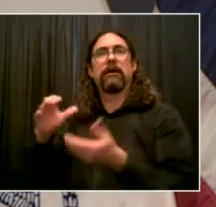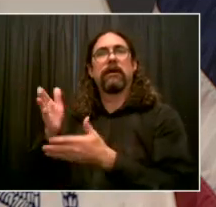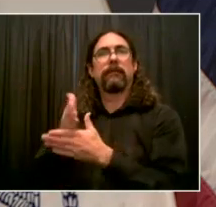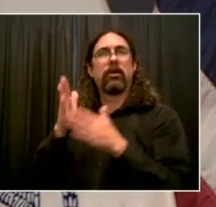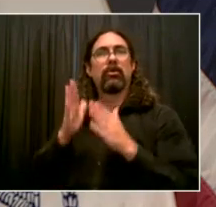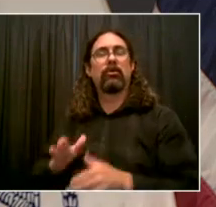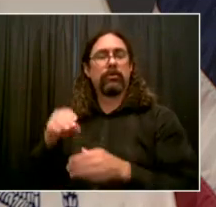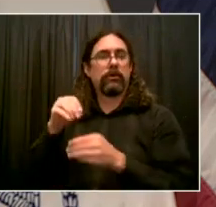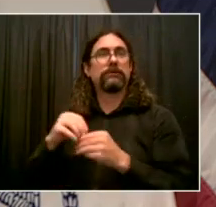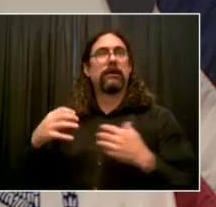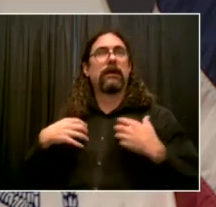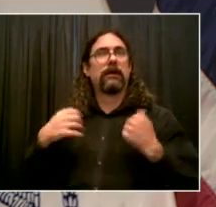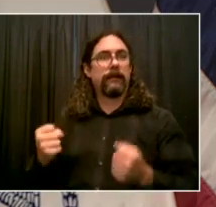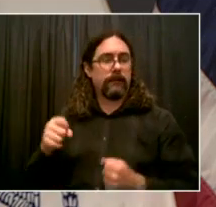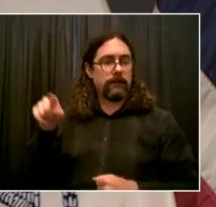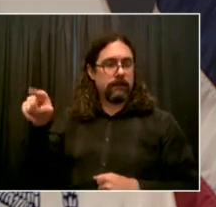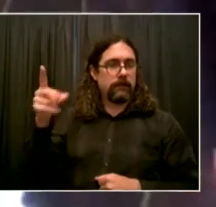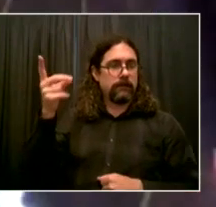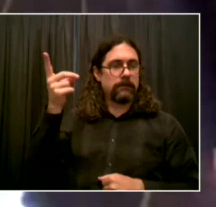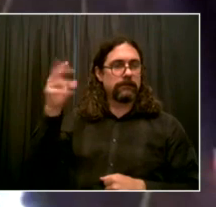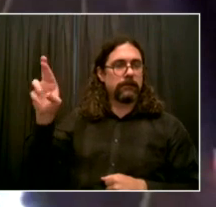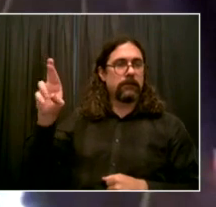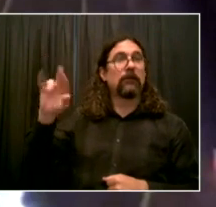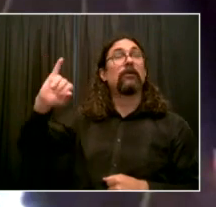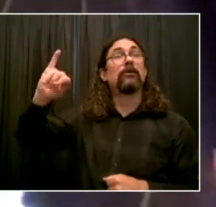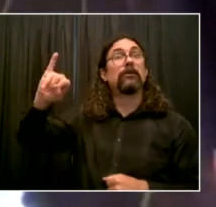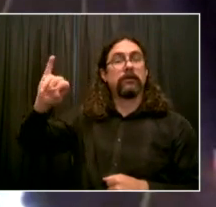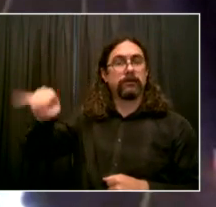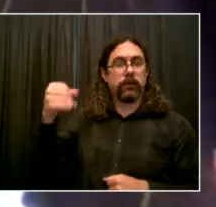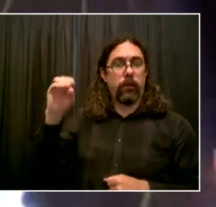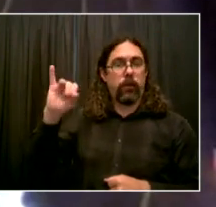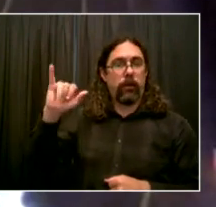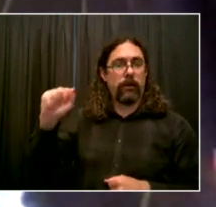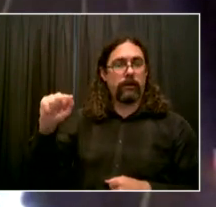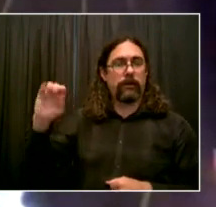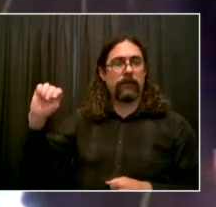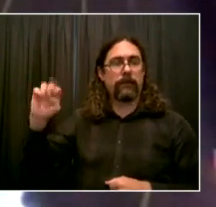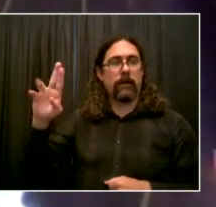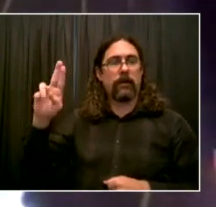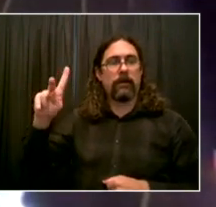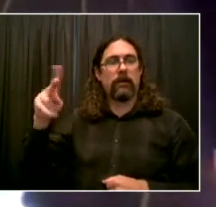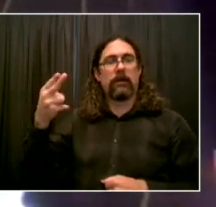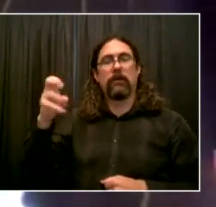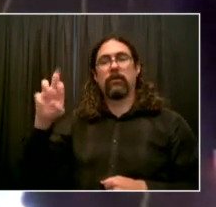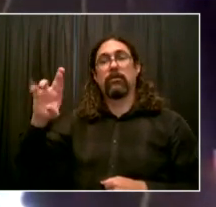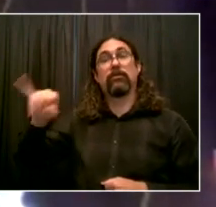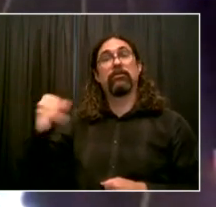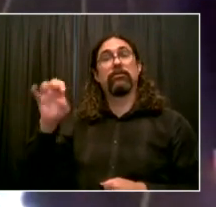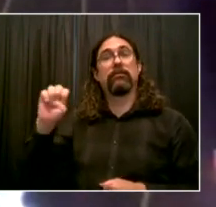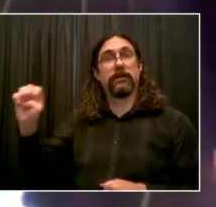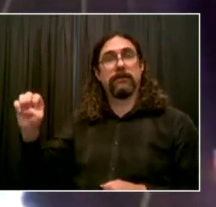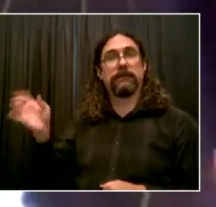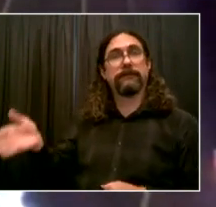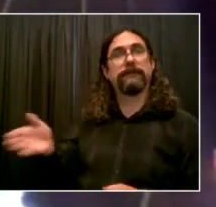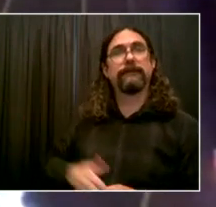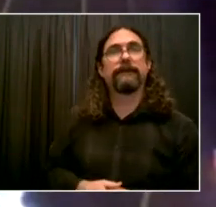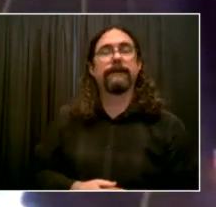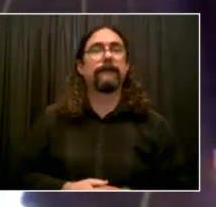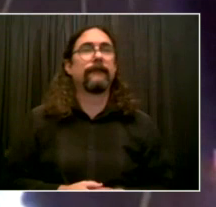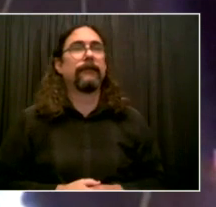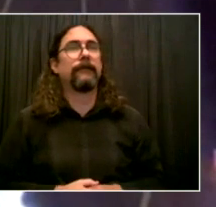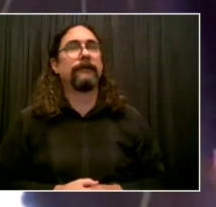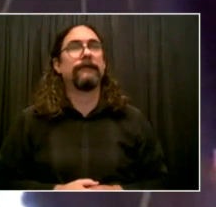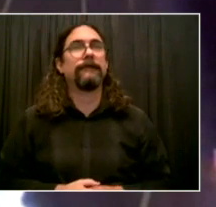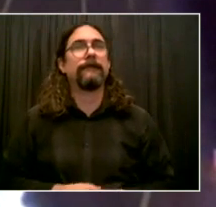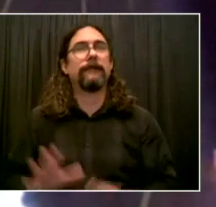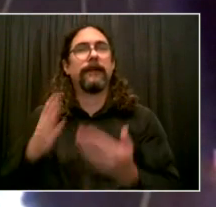Thank you, Mayor de Blasio. I'm so honored to have been invited. Am I off mute? I just realized that. Oh, yeah. There you